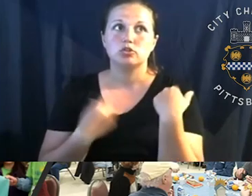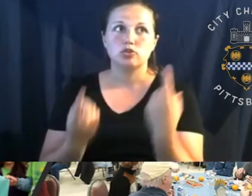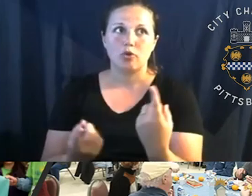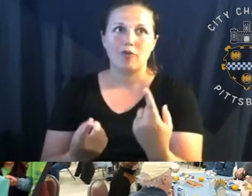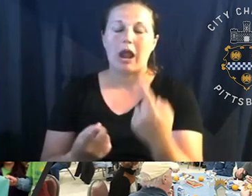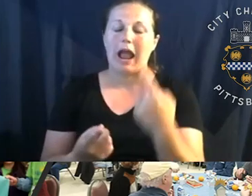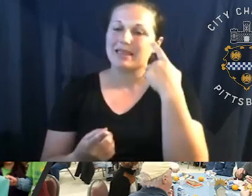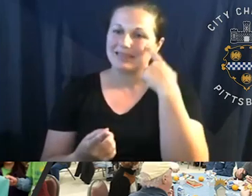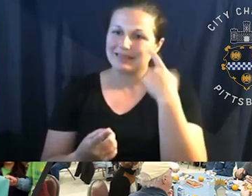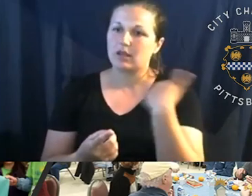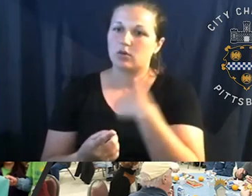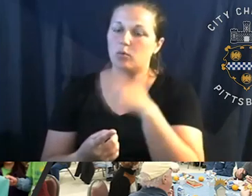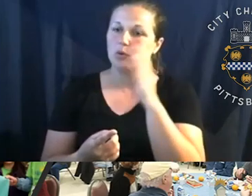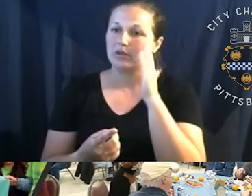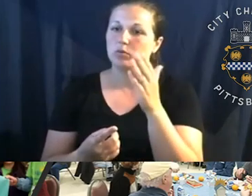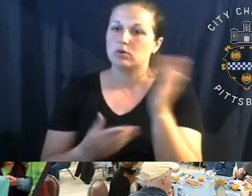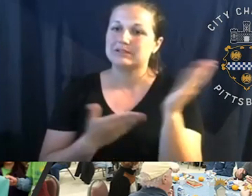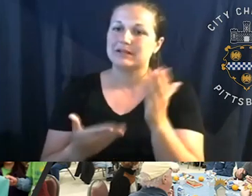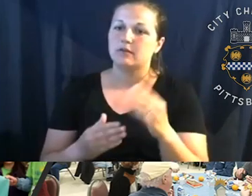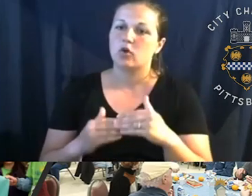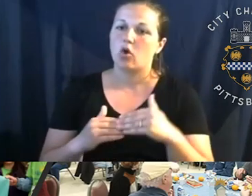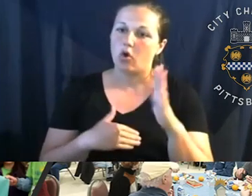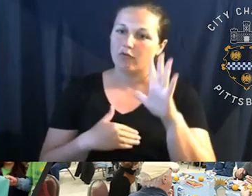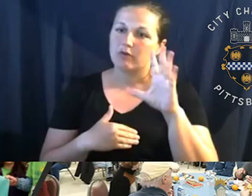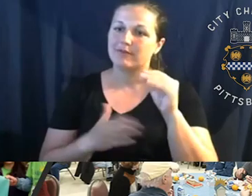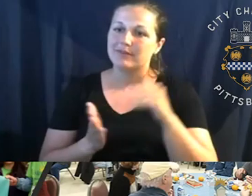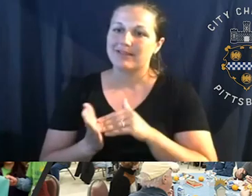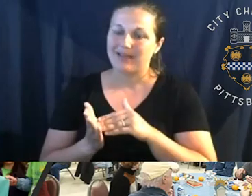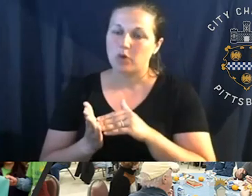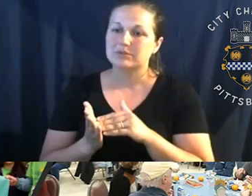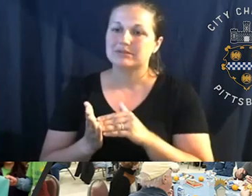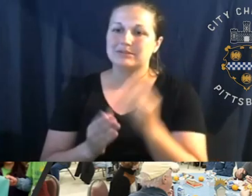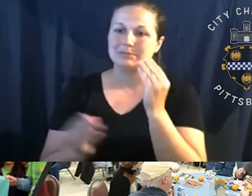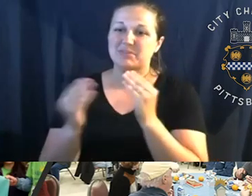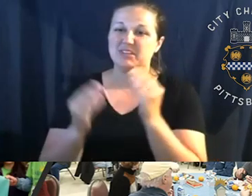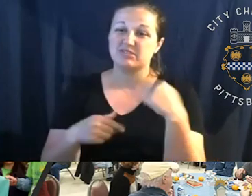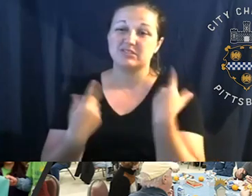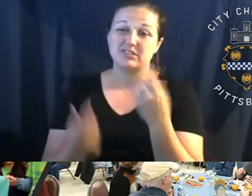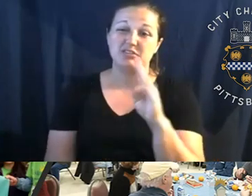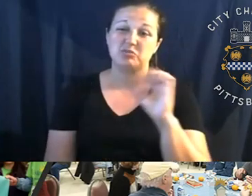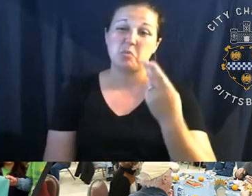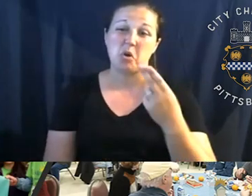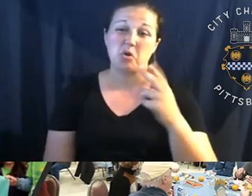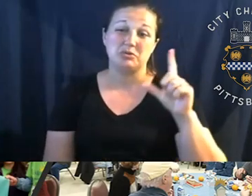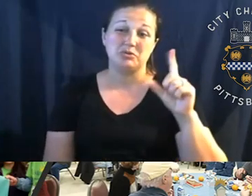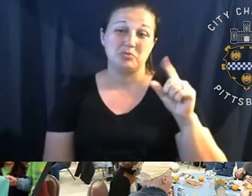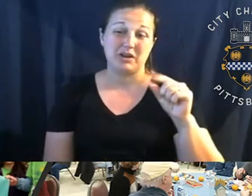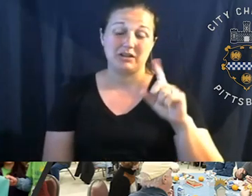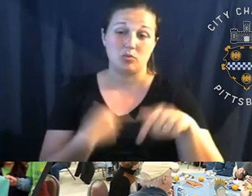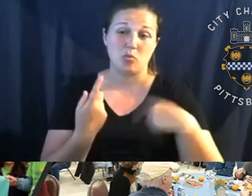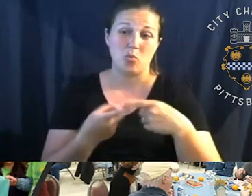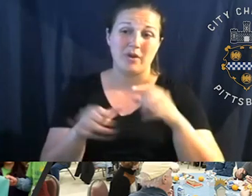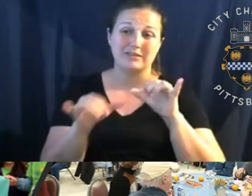meals that have been handed out to seniors and children since about March 20th, when the kind of the stay home order commenced.